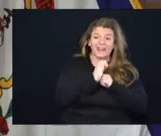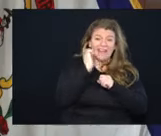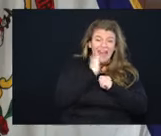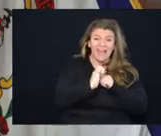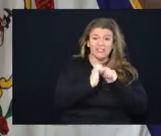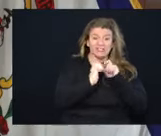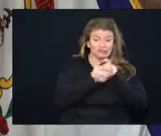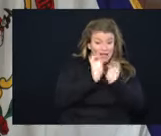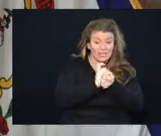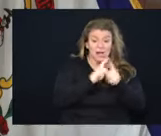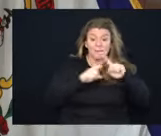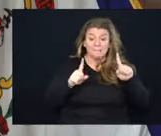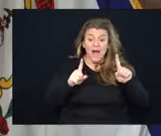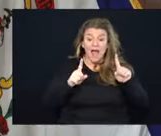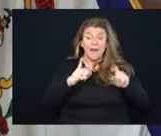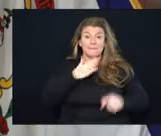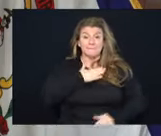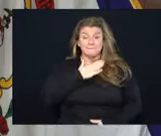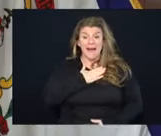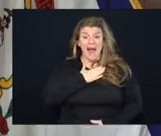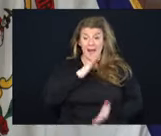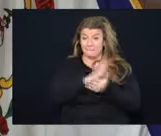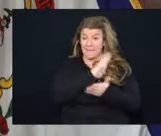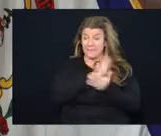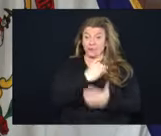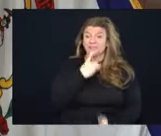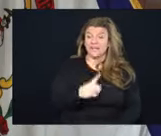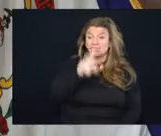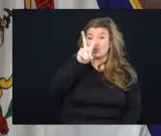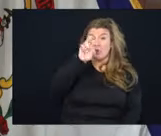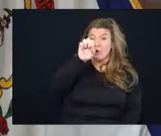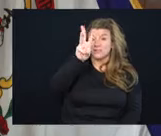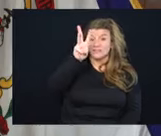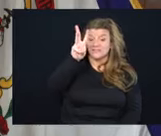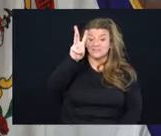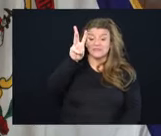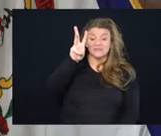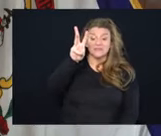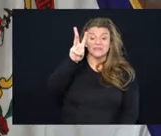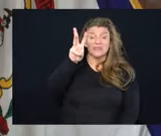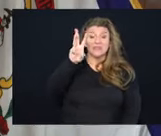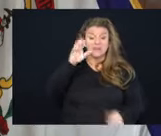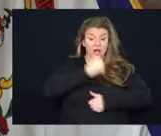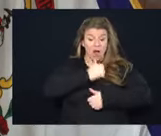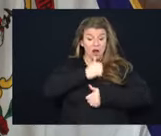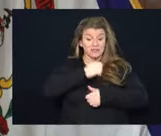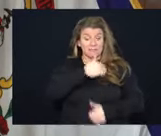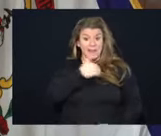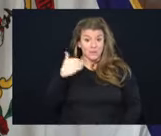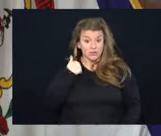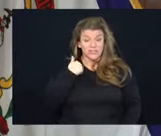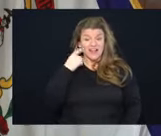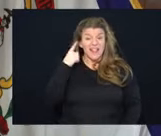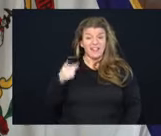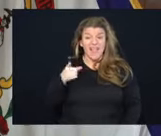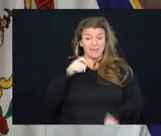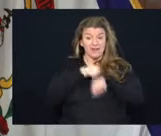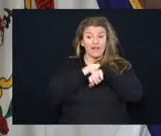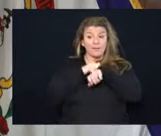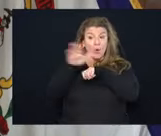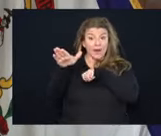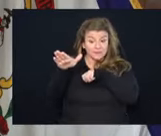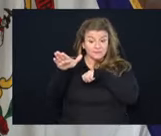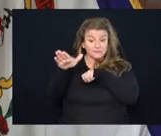you know, but but my my sheet says 206. You know, guards members have been deployed